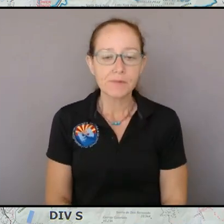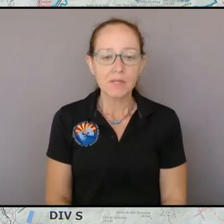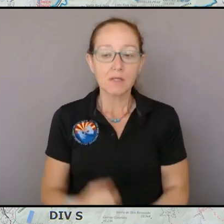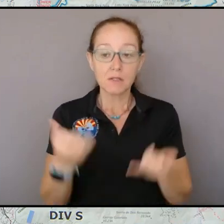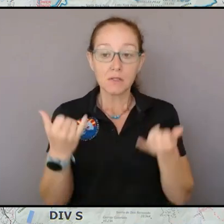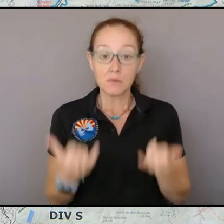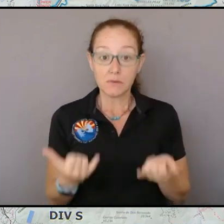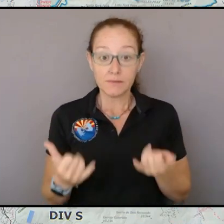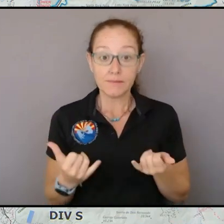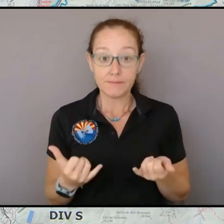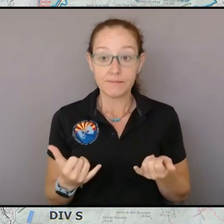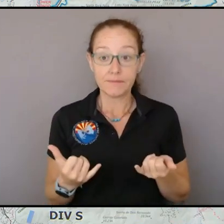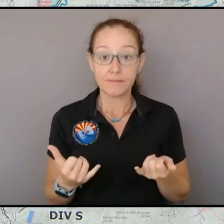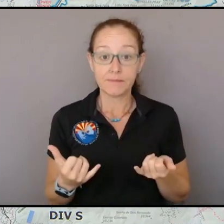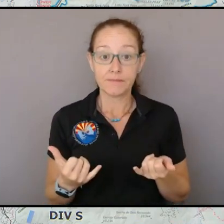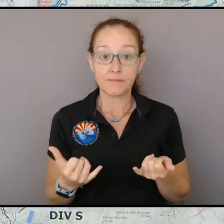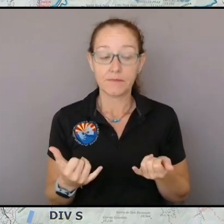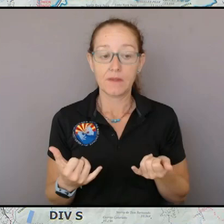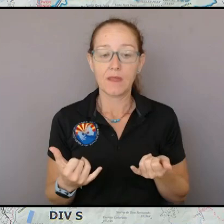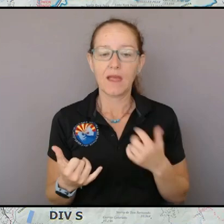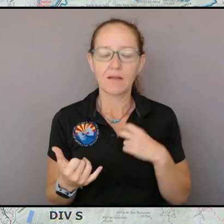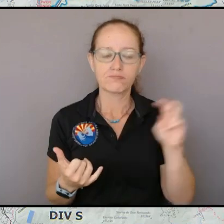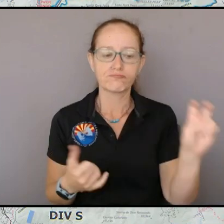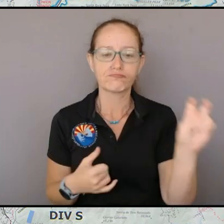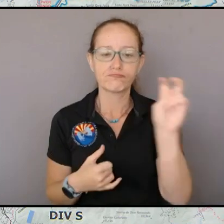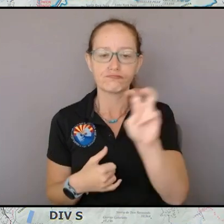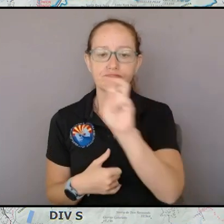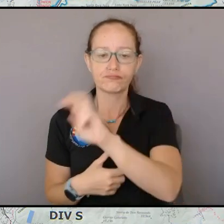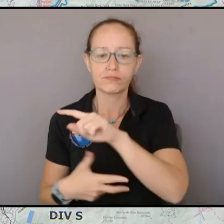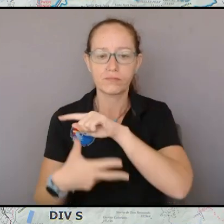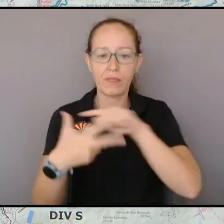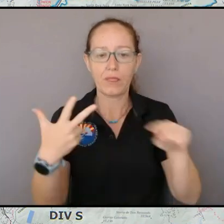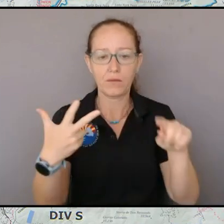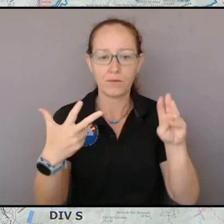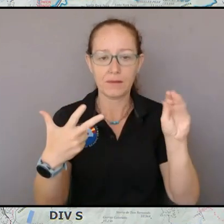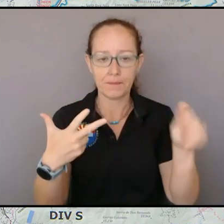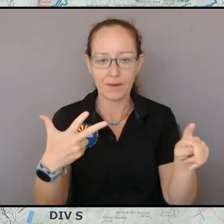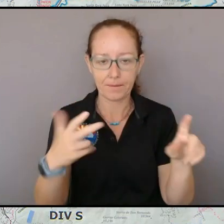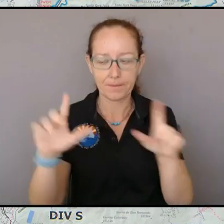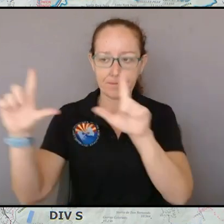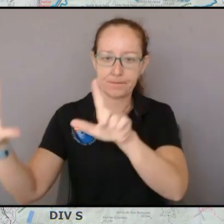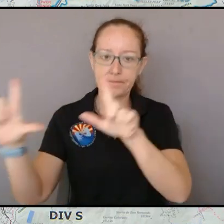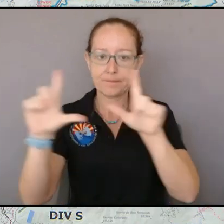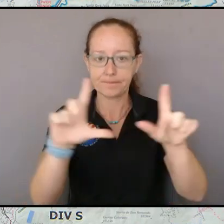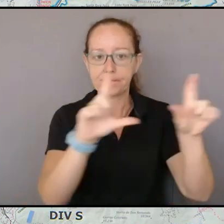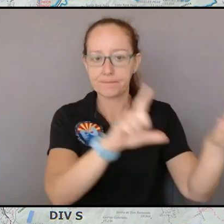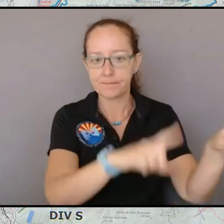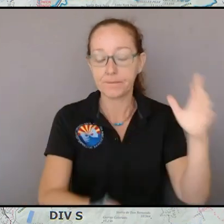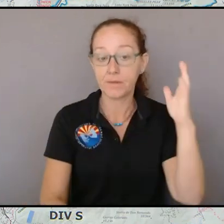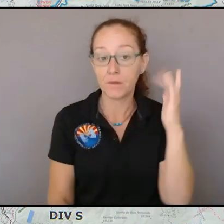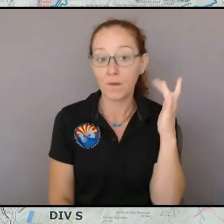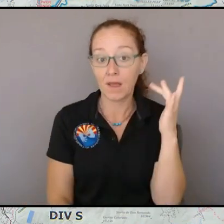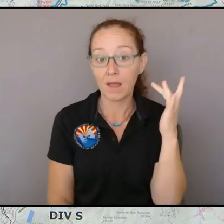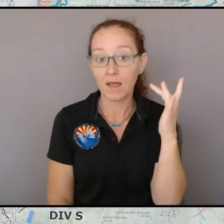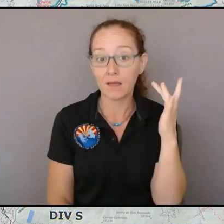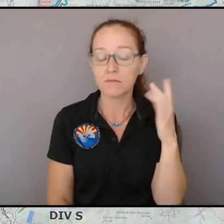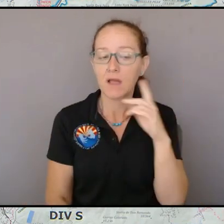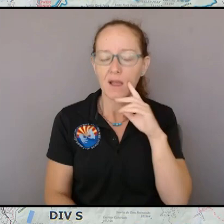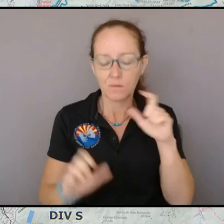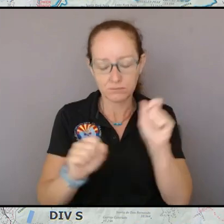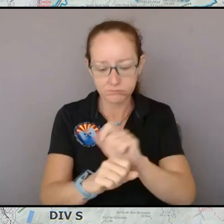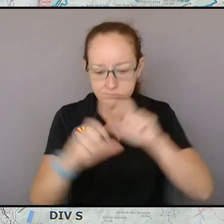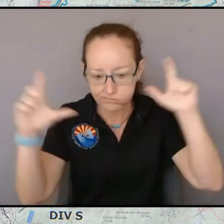around three different maps and the intent behind that is to drill down on some of the areas where we're gonna be focusing our effort